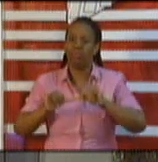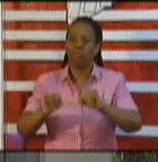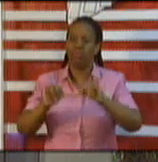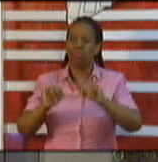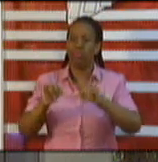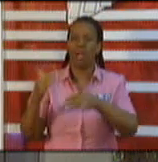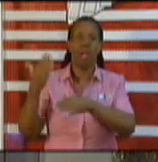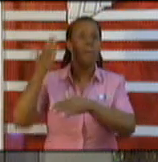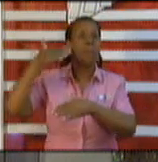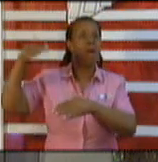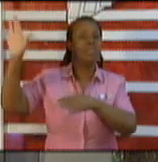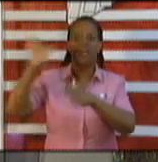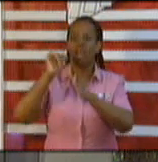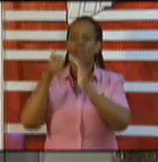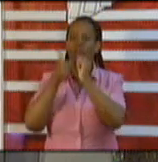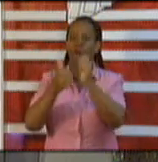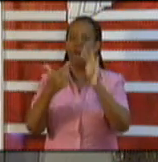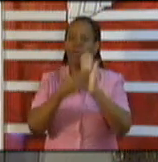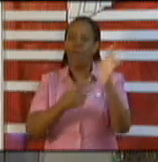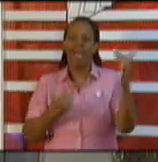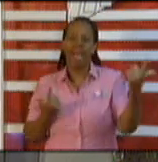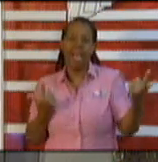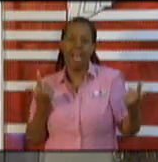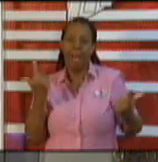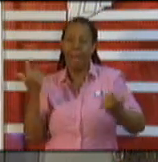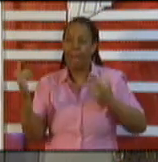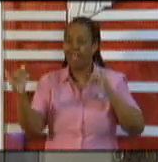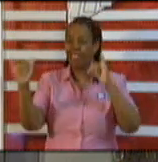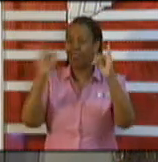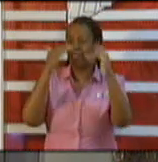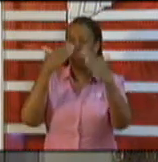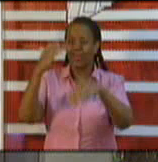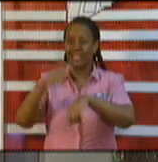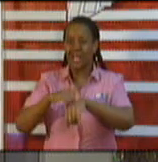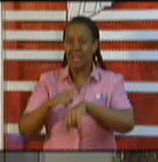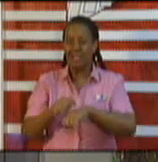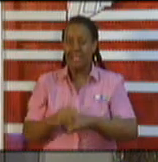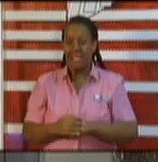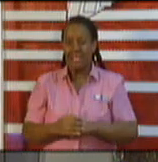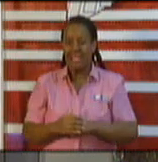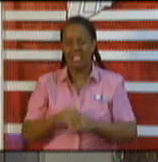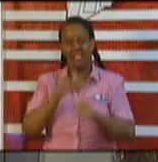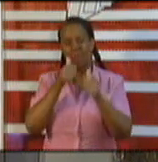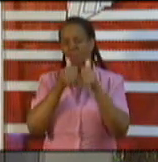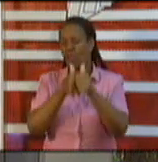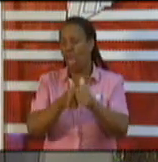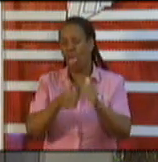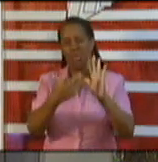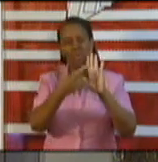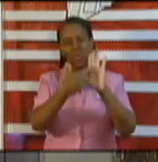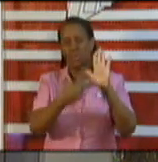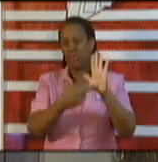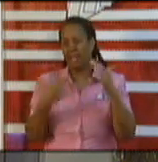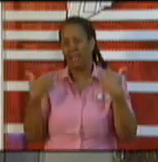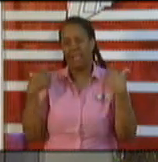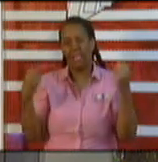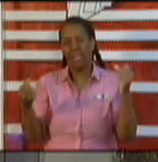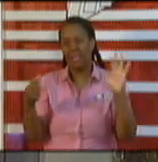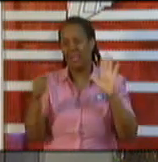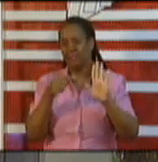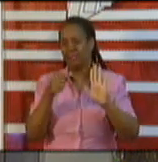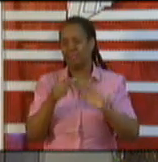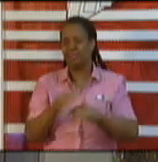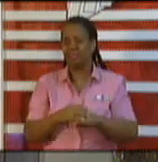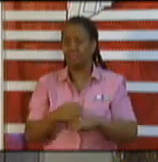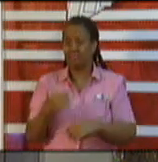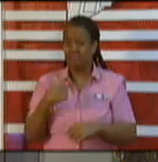inimical to the best interests of Trinidad and Tobago. And as Minister of Health, I have advised